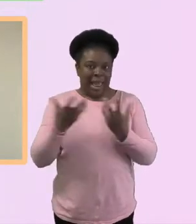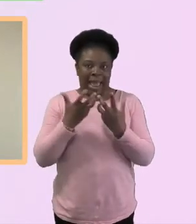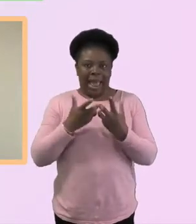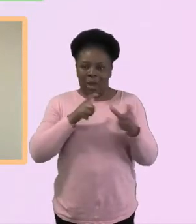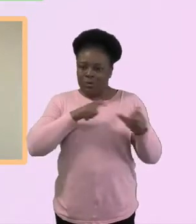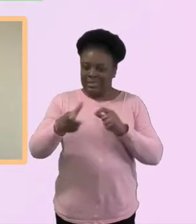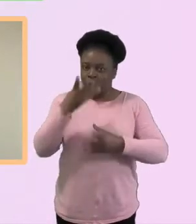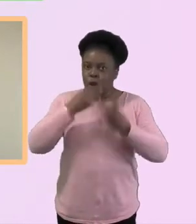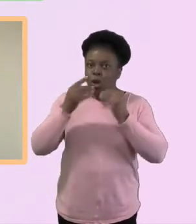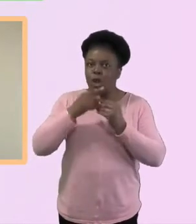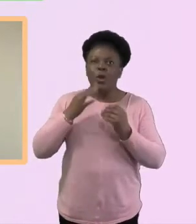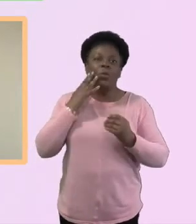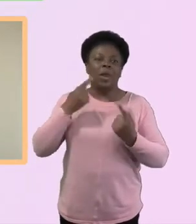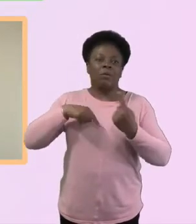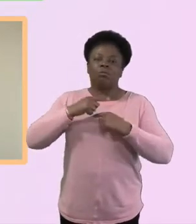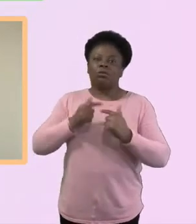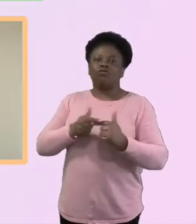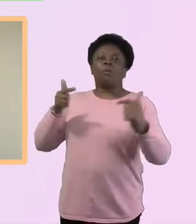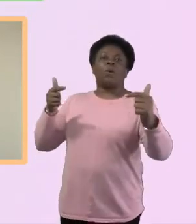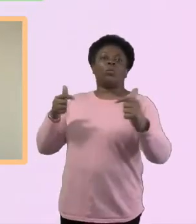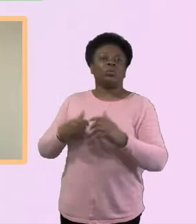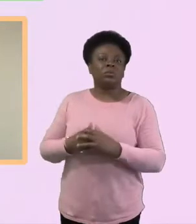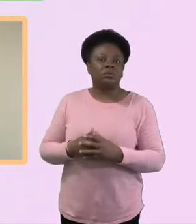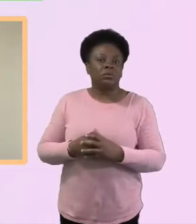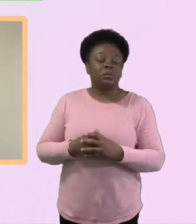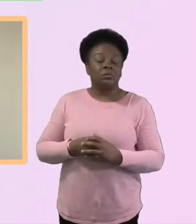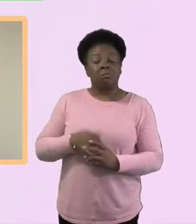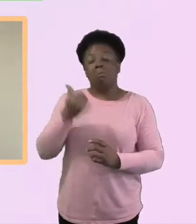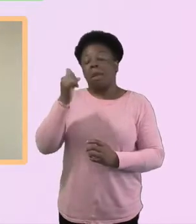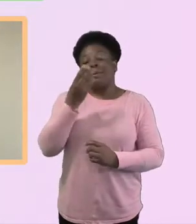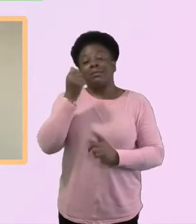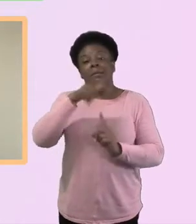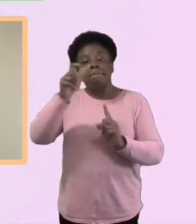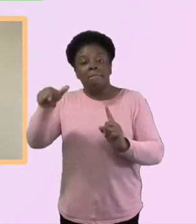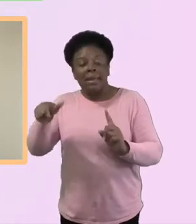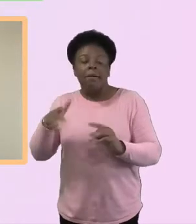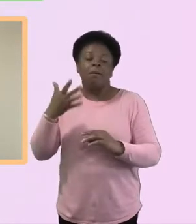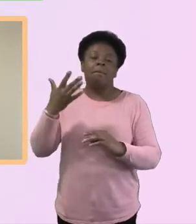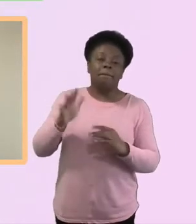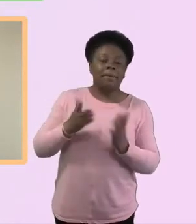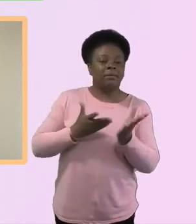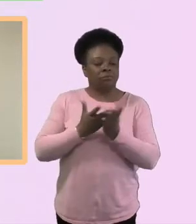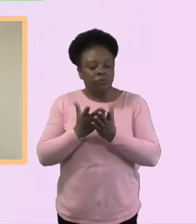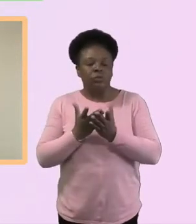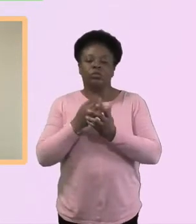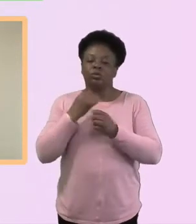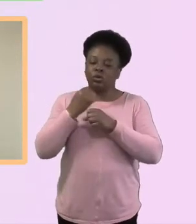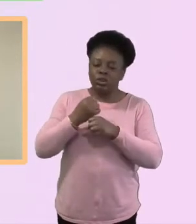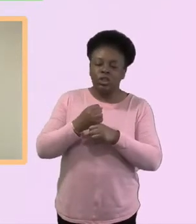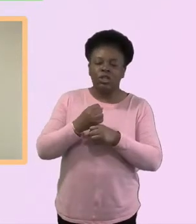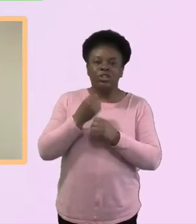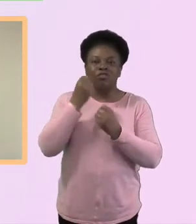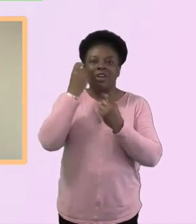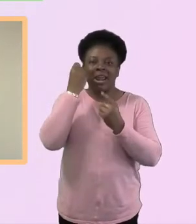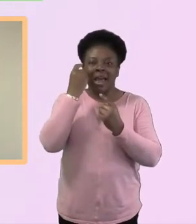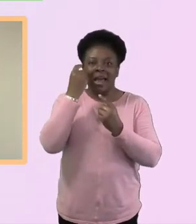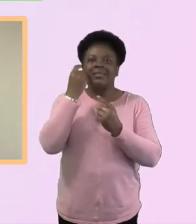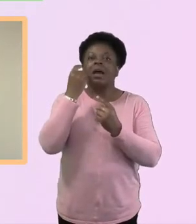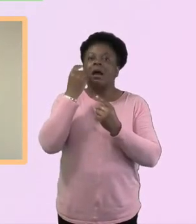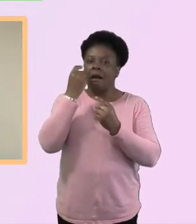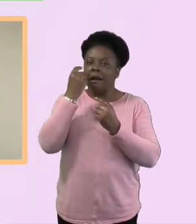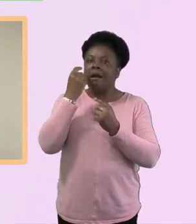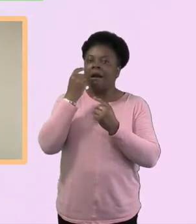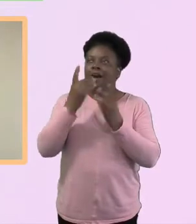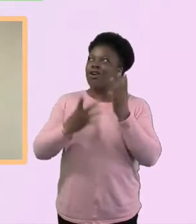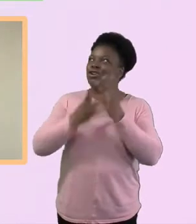noticed more within the church, they've noticed that, um, that God is at work outside the church.